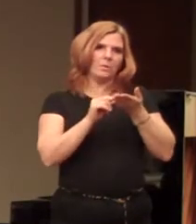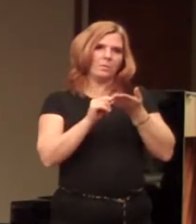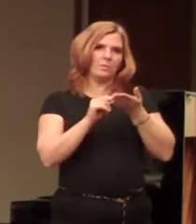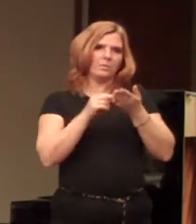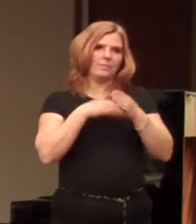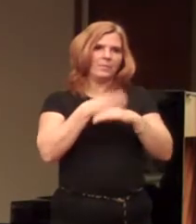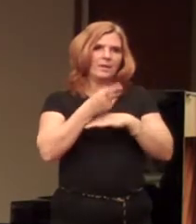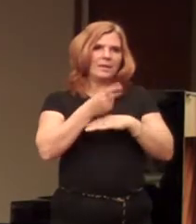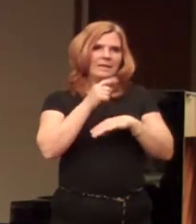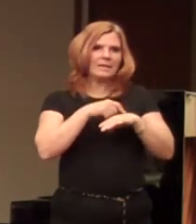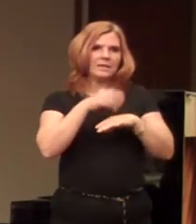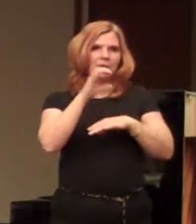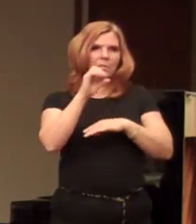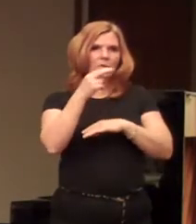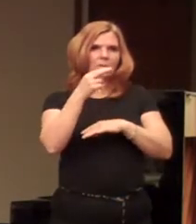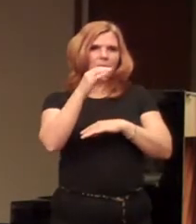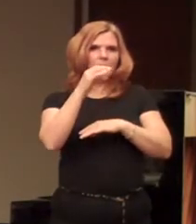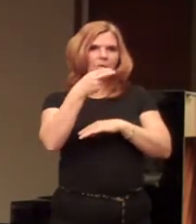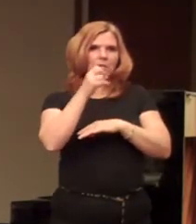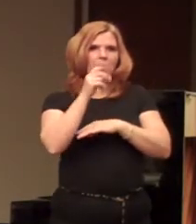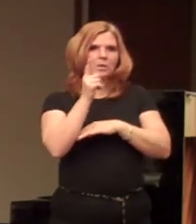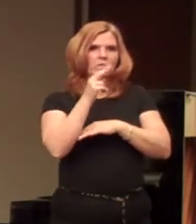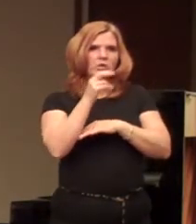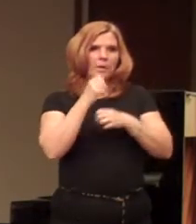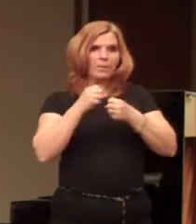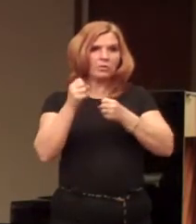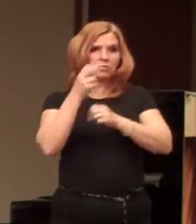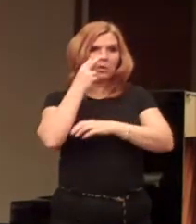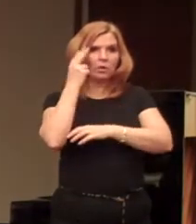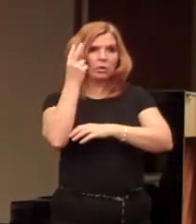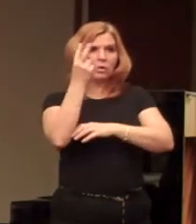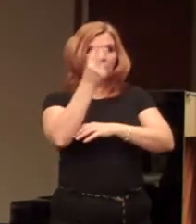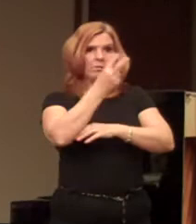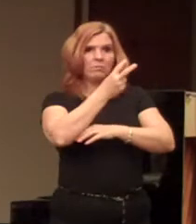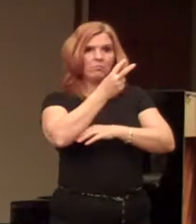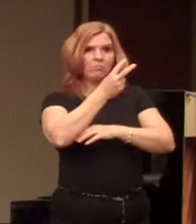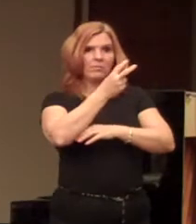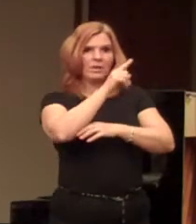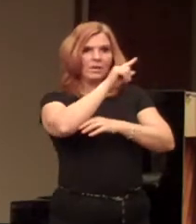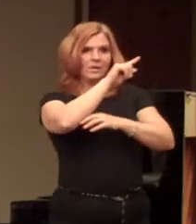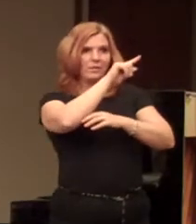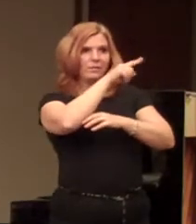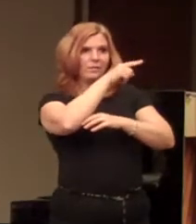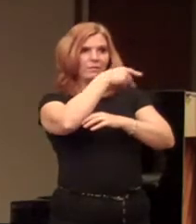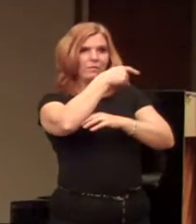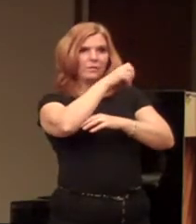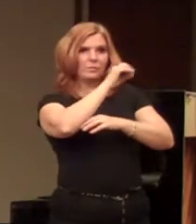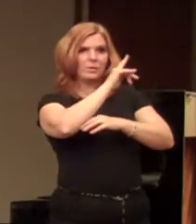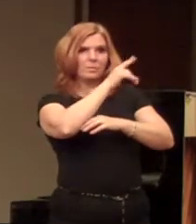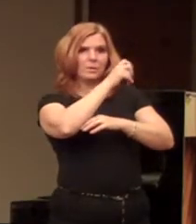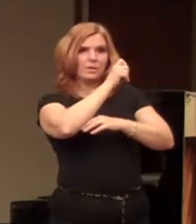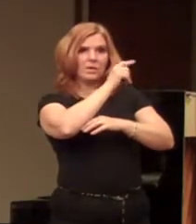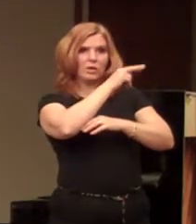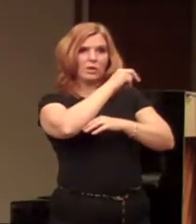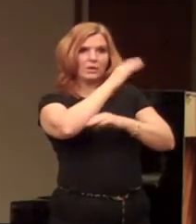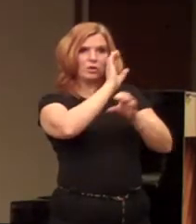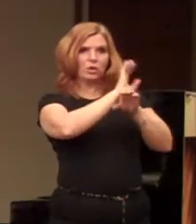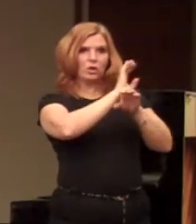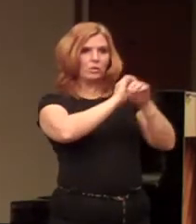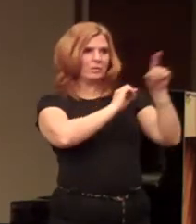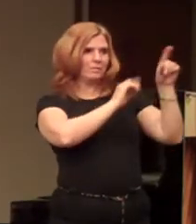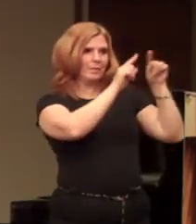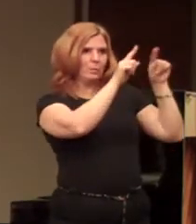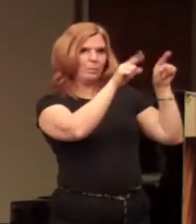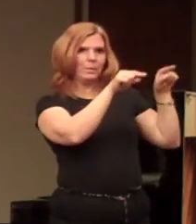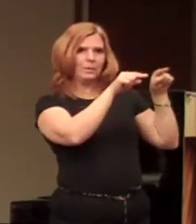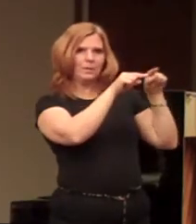Next time you're up on Chaplin Street and you look over at the First Presbyterian Church, look to the right. There's a little building